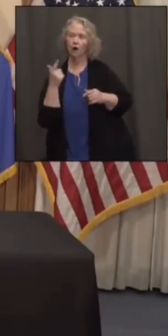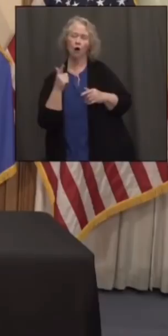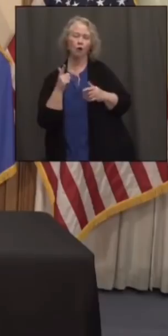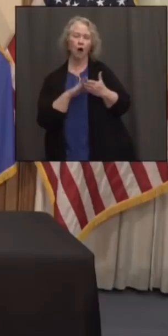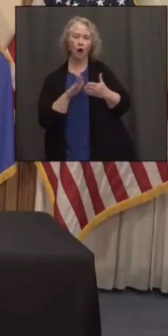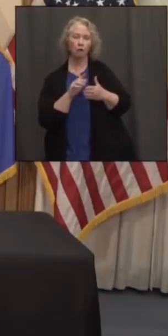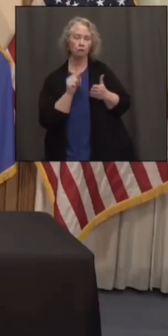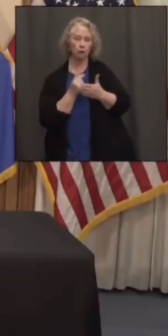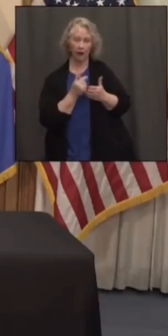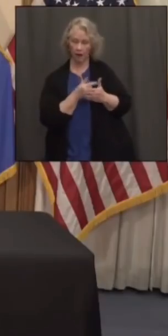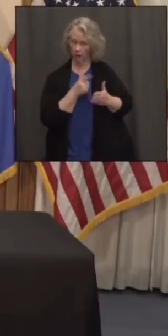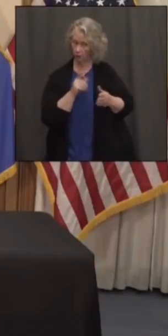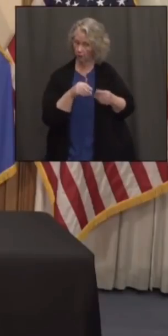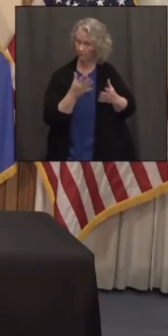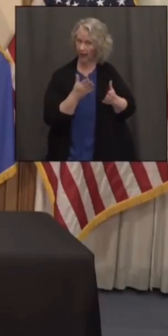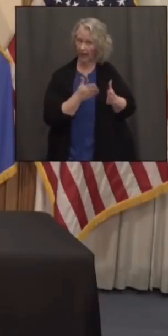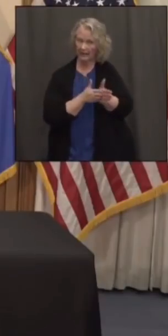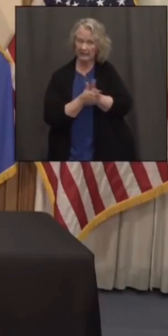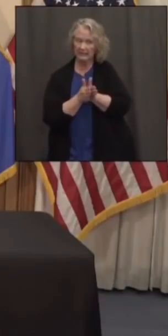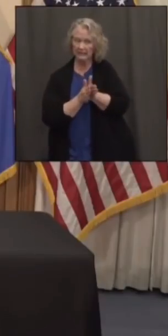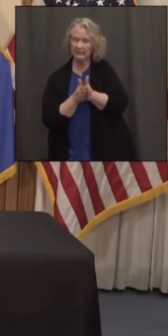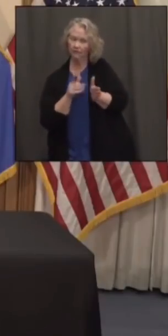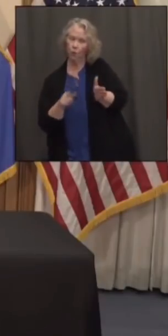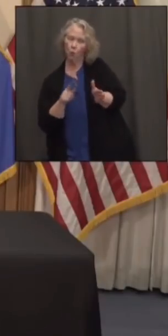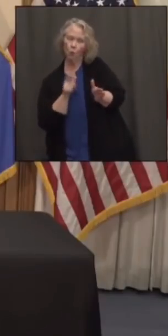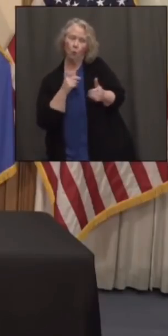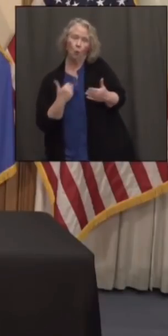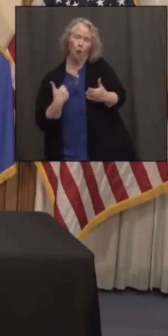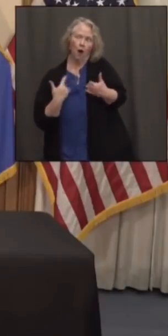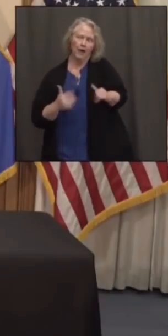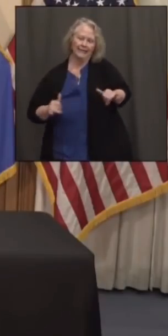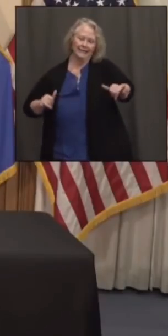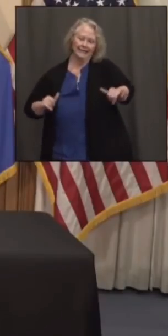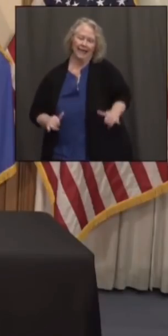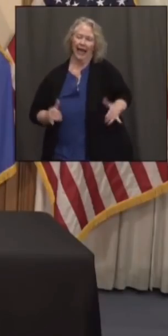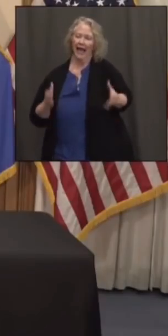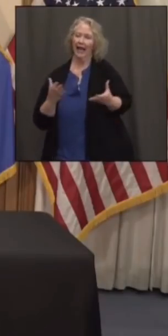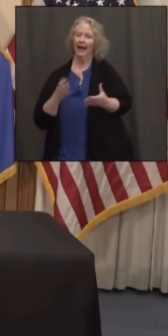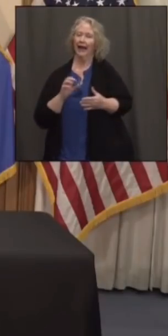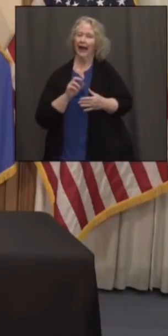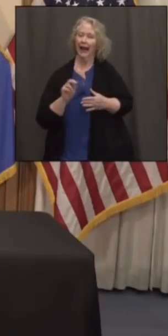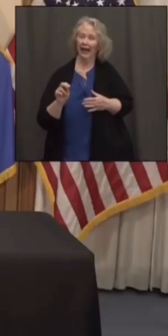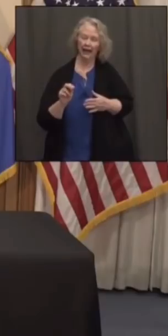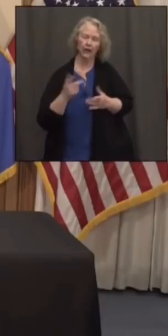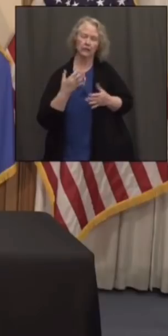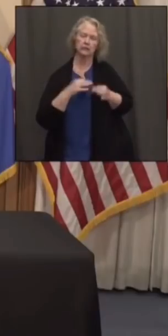talking about any sort of incentives to try to keep those younger workers in the state instead of leaving as they go, you know, to pursue their careers?